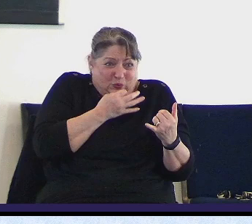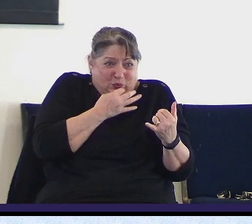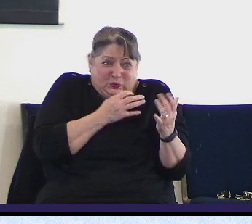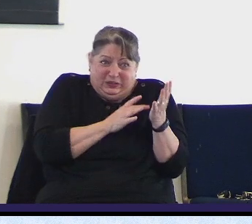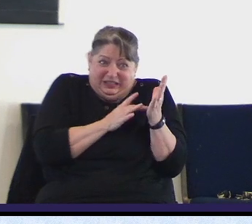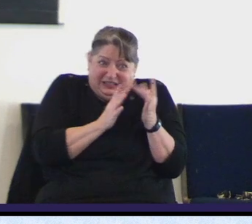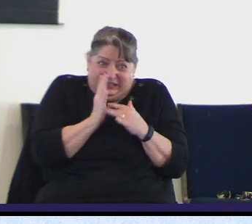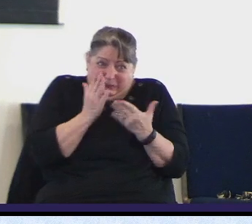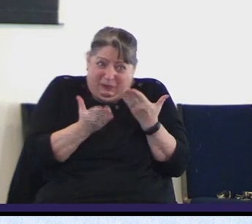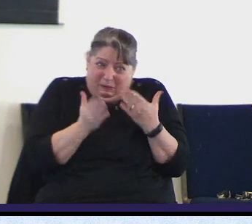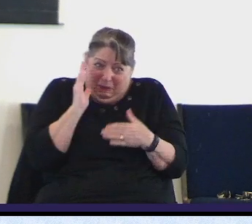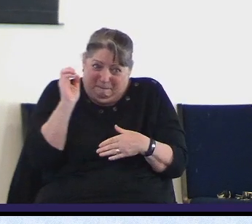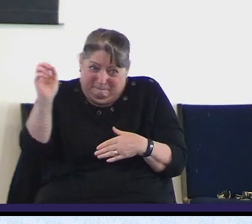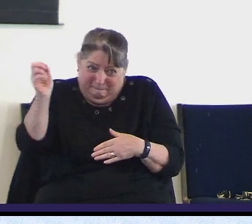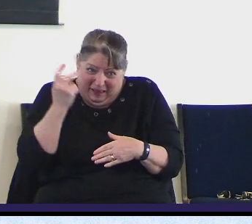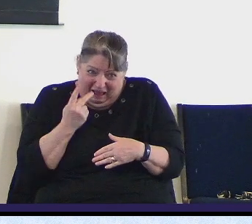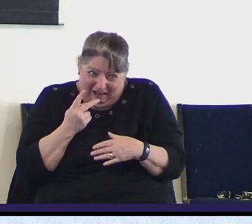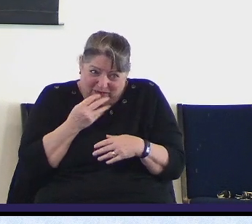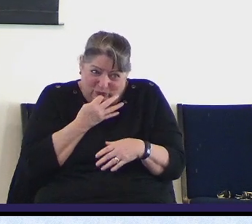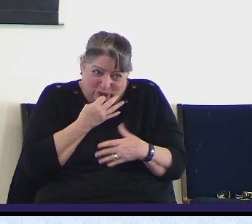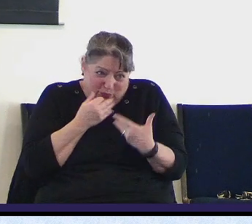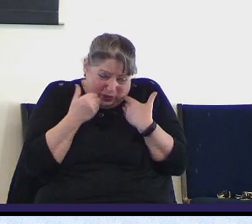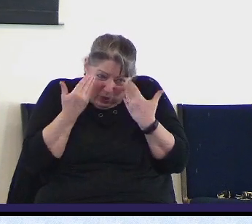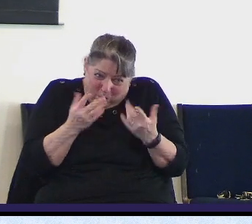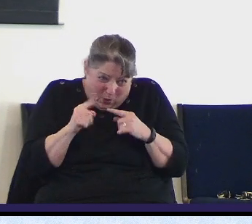Is there a role that we play?